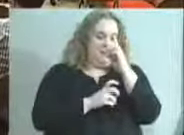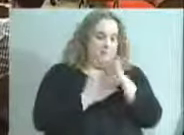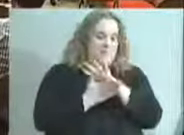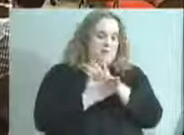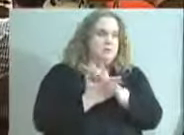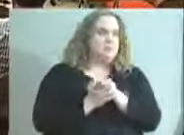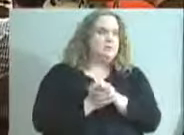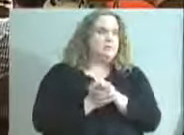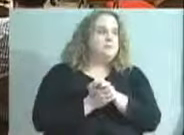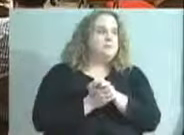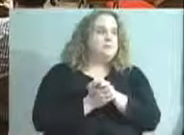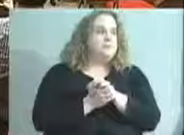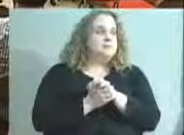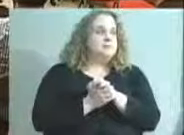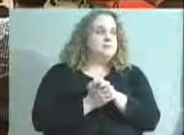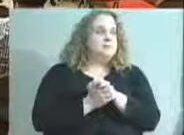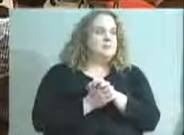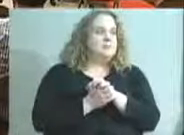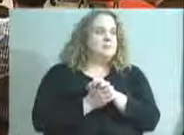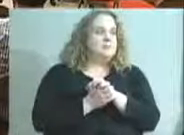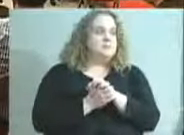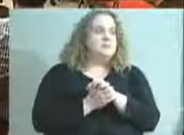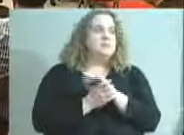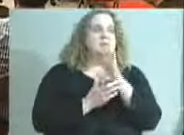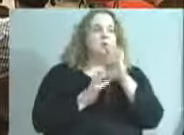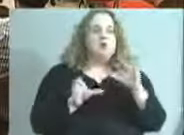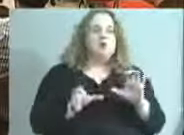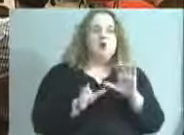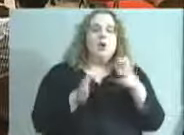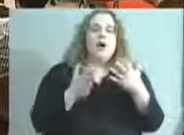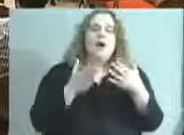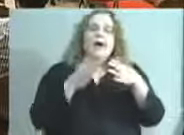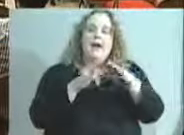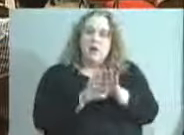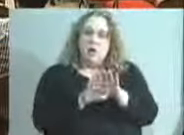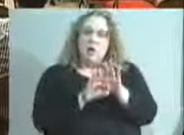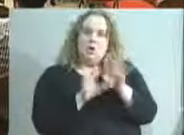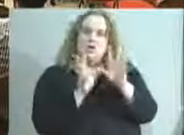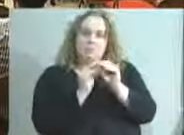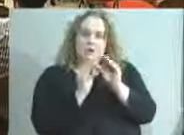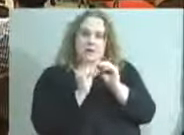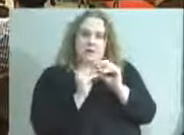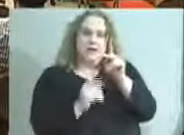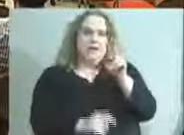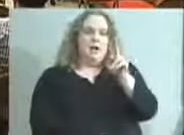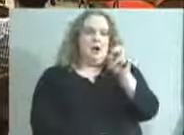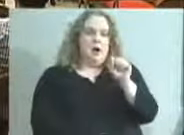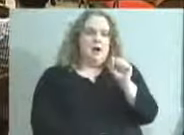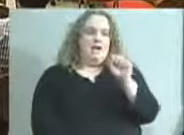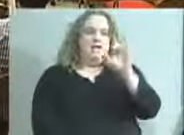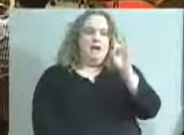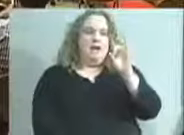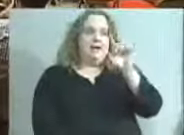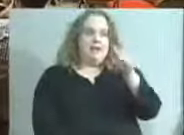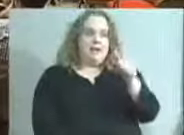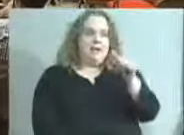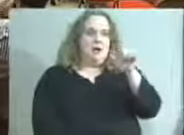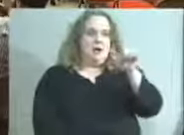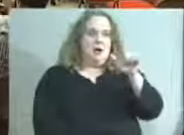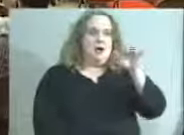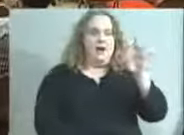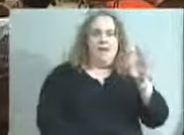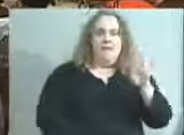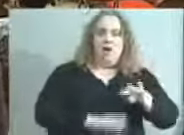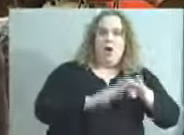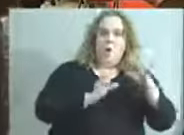Okay. We're going to conduct a closed session that is permitted by KRS 61.810.1F of the Open Meetings